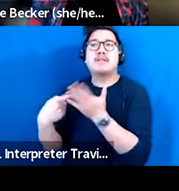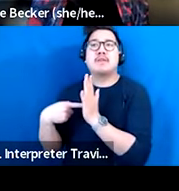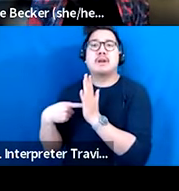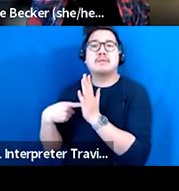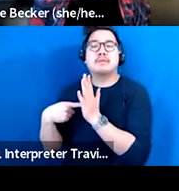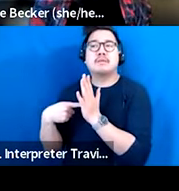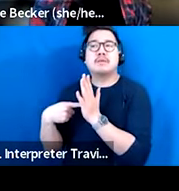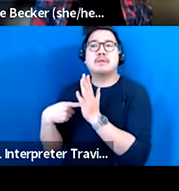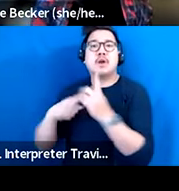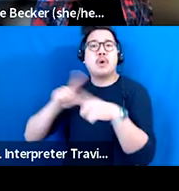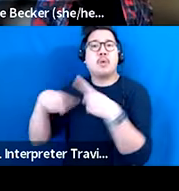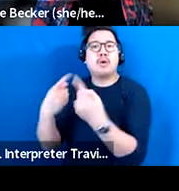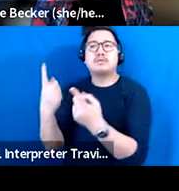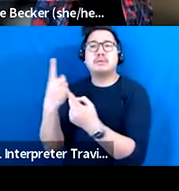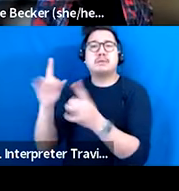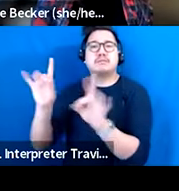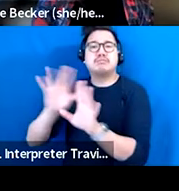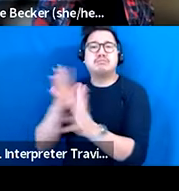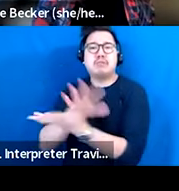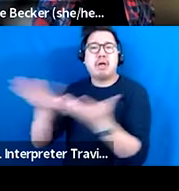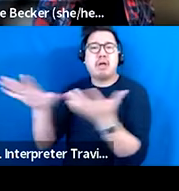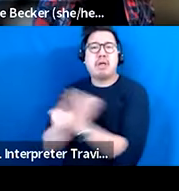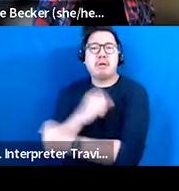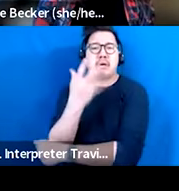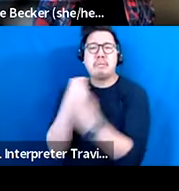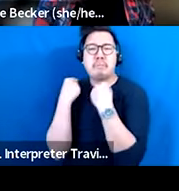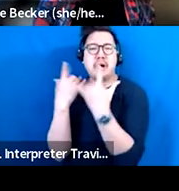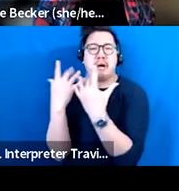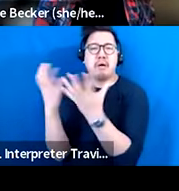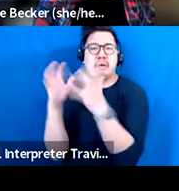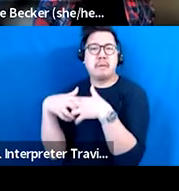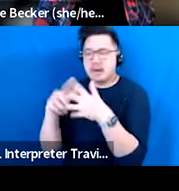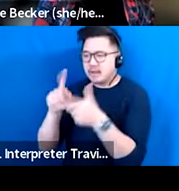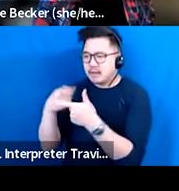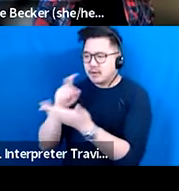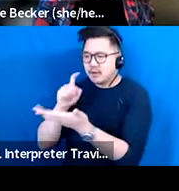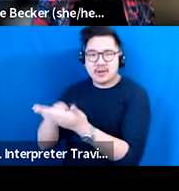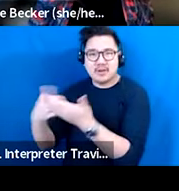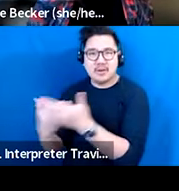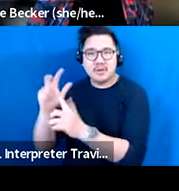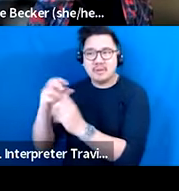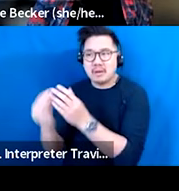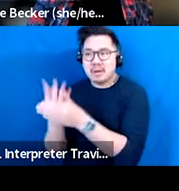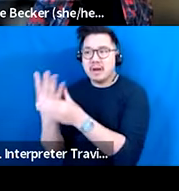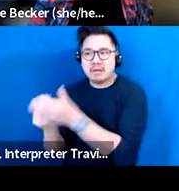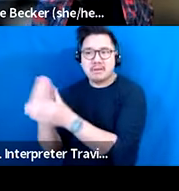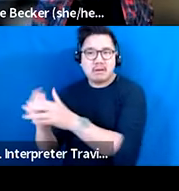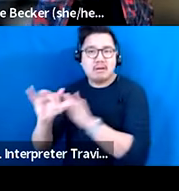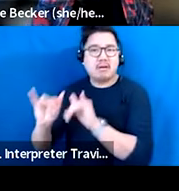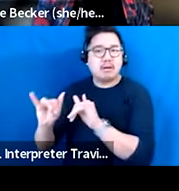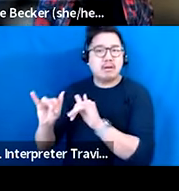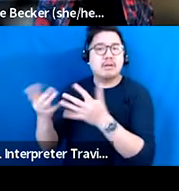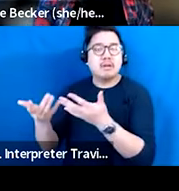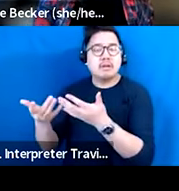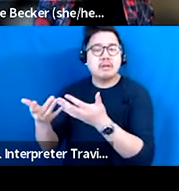in the face of disaster. So I think that taking the, like, the what could be, what is